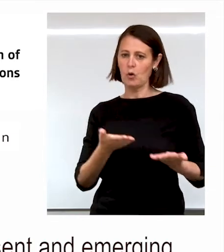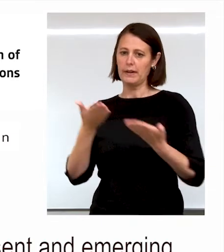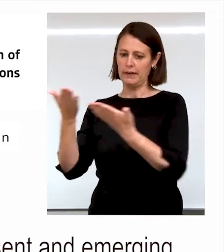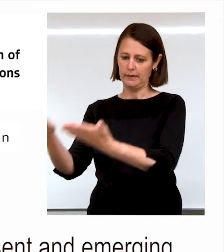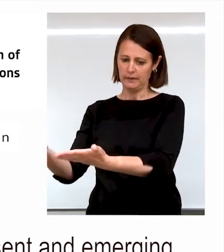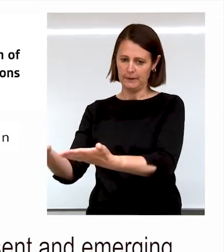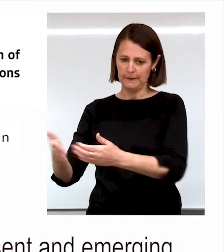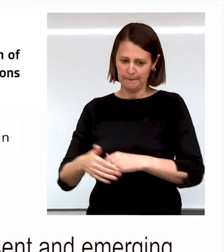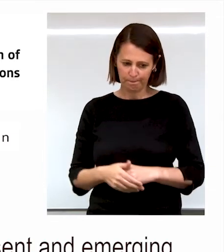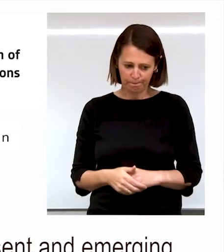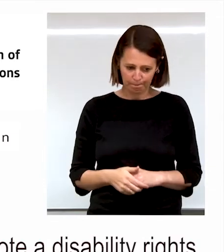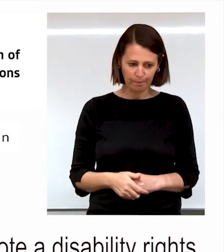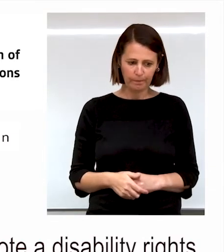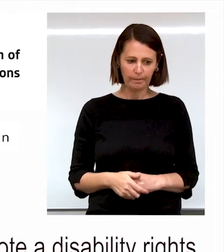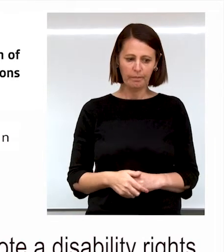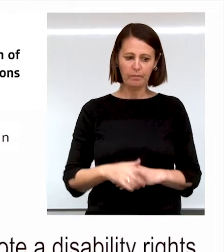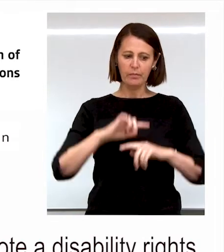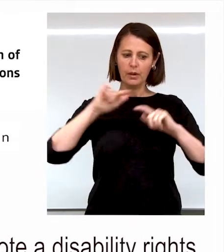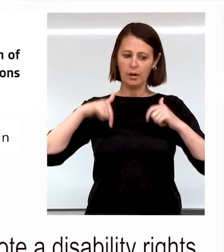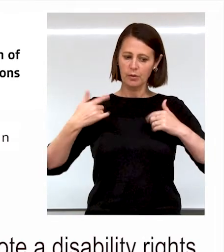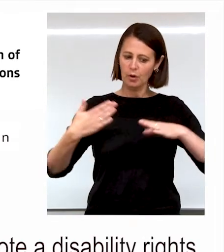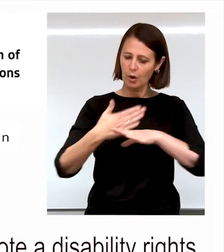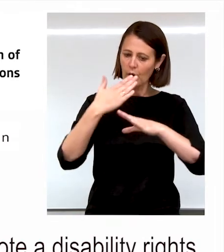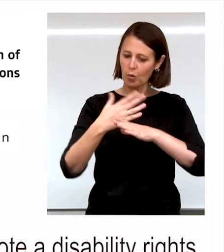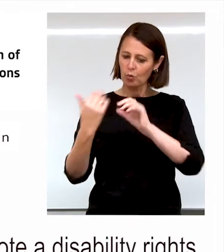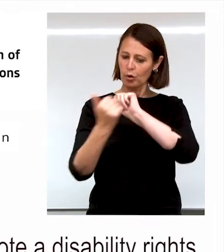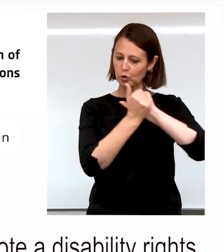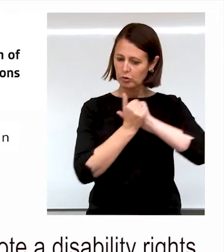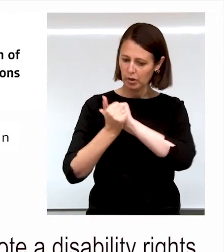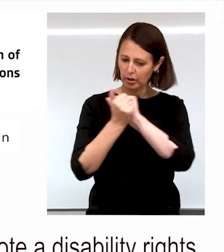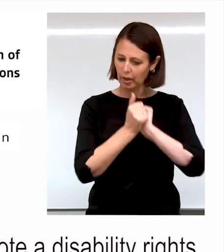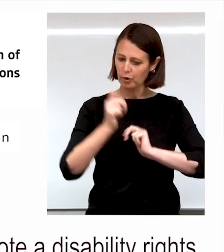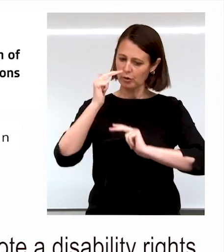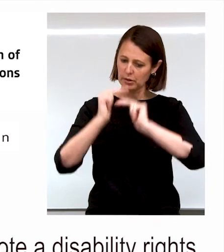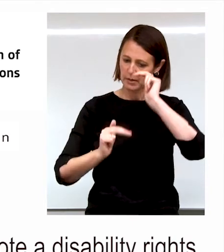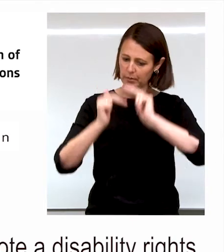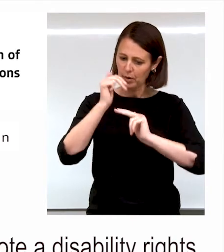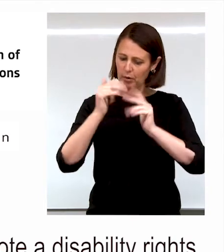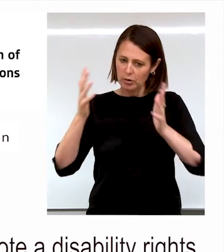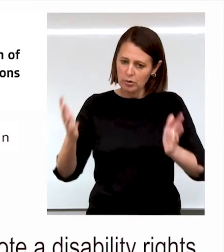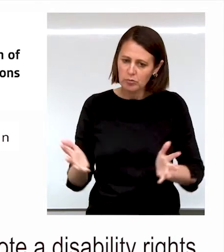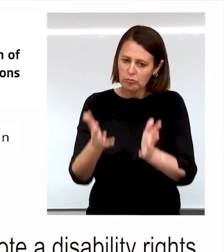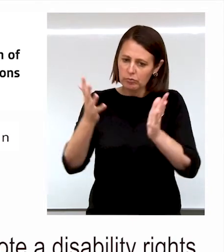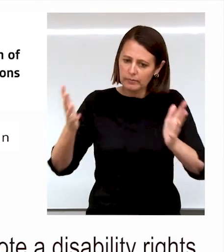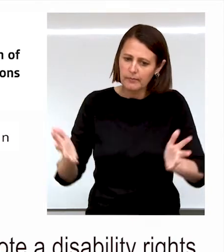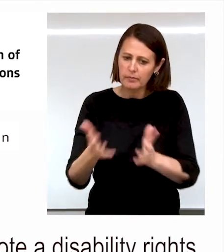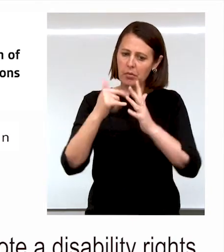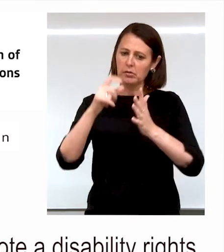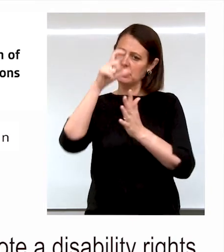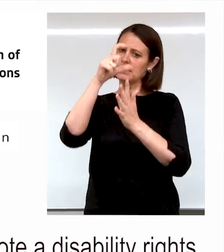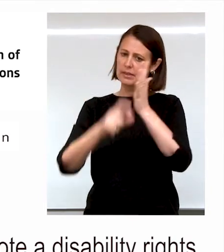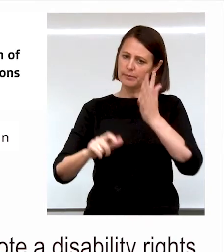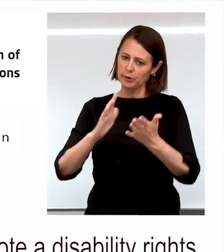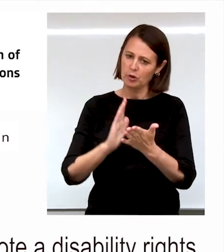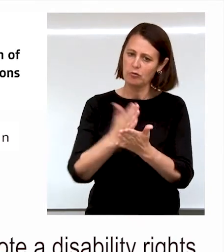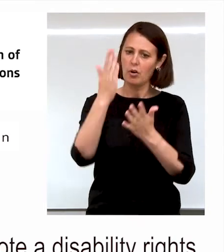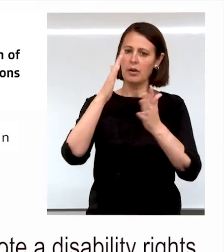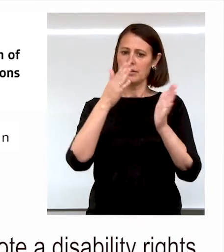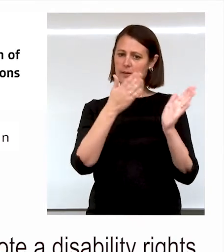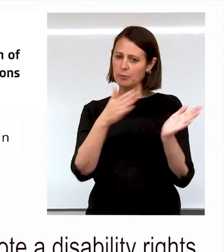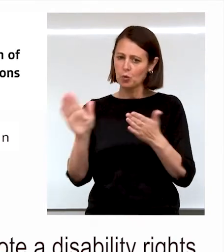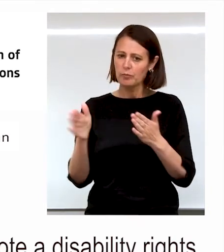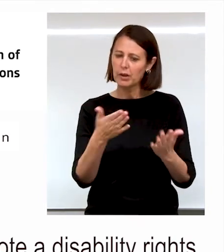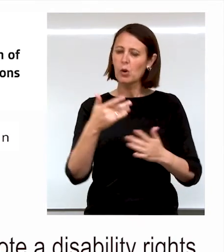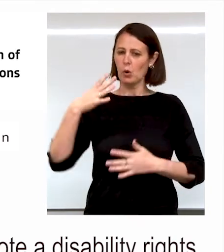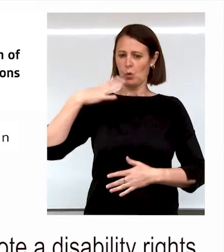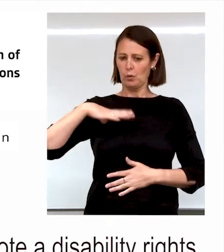was never ceded. As we together work to build and promote a disability rights movement